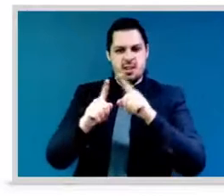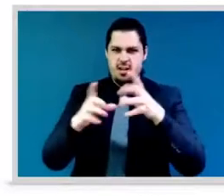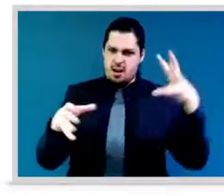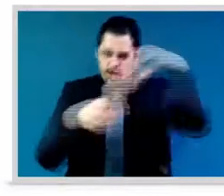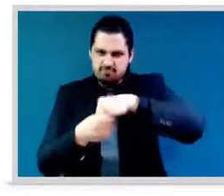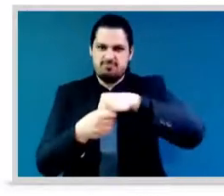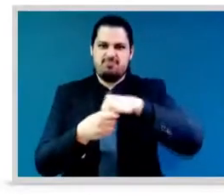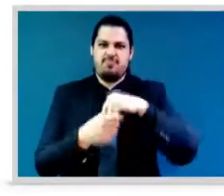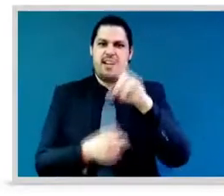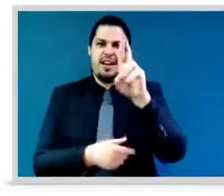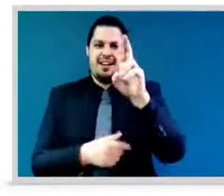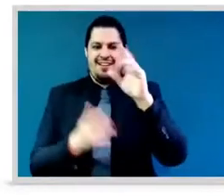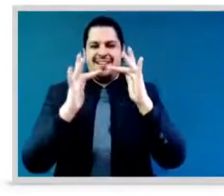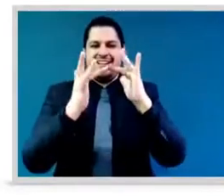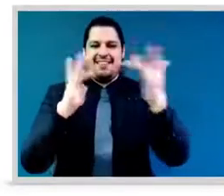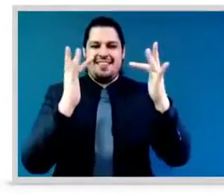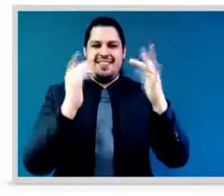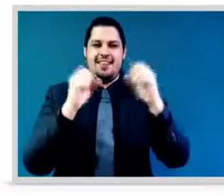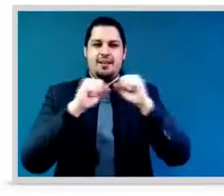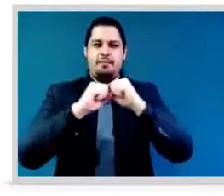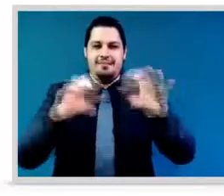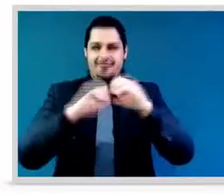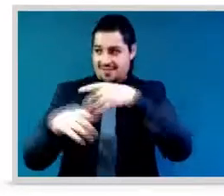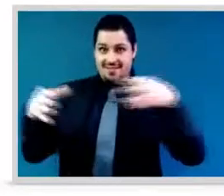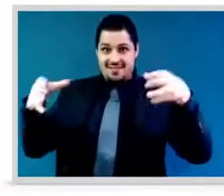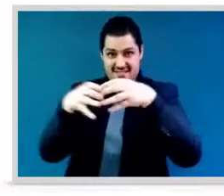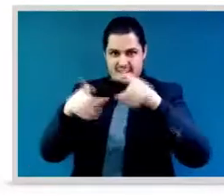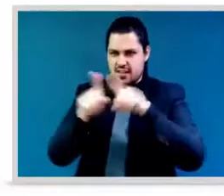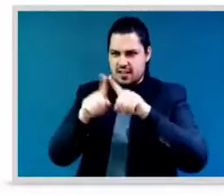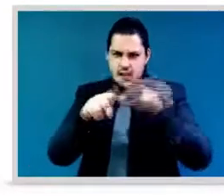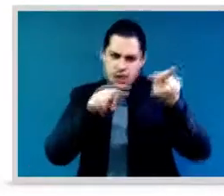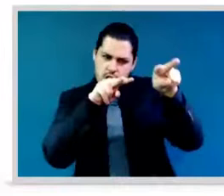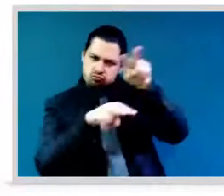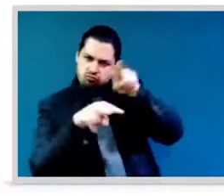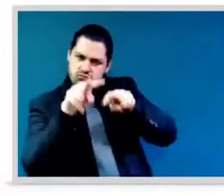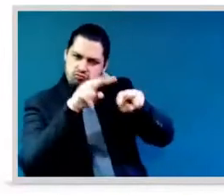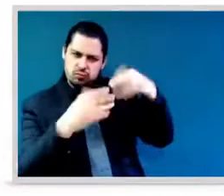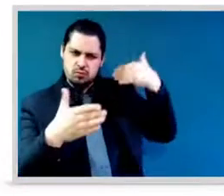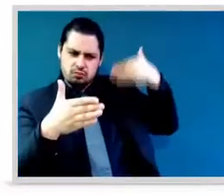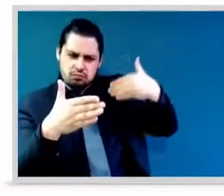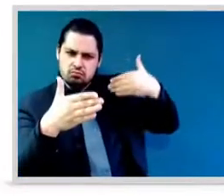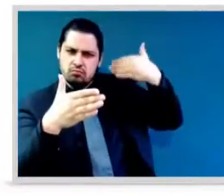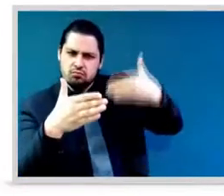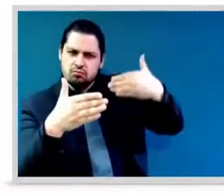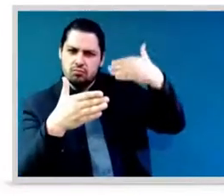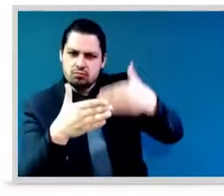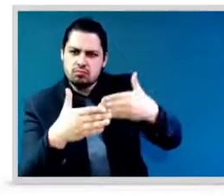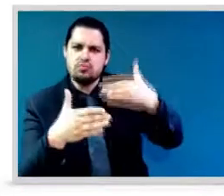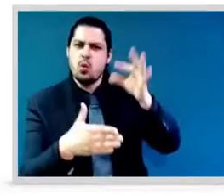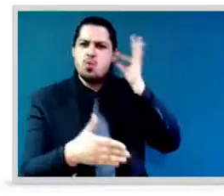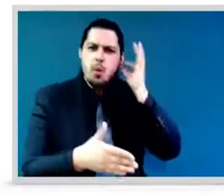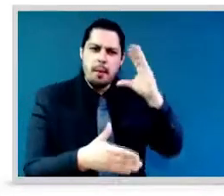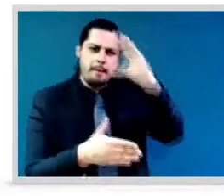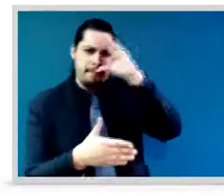how men and women globally view women as leaders and unfortunately the results of the